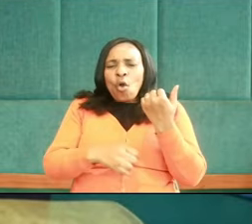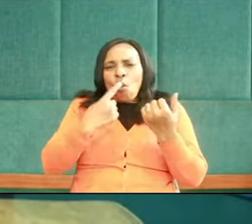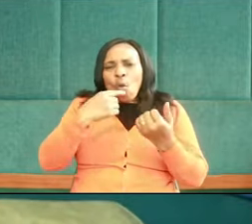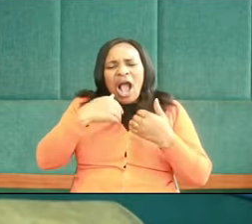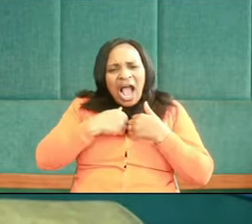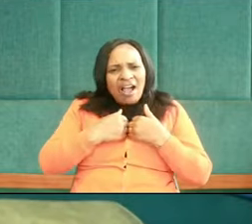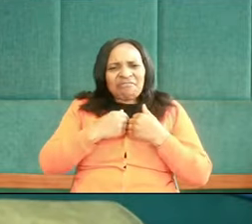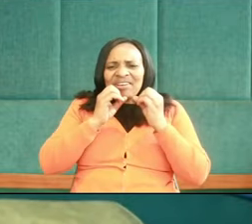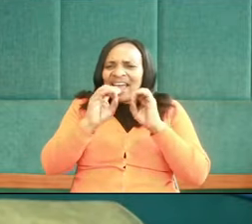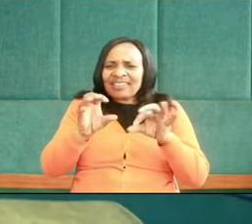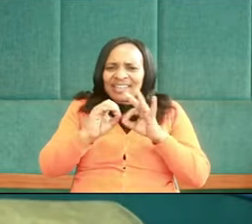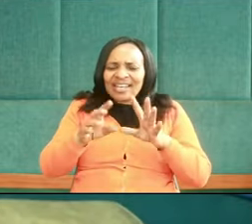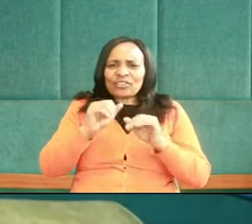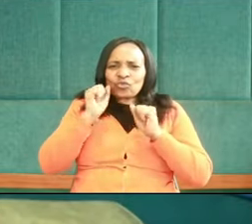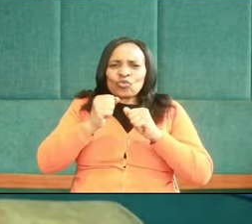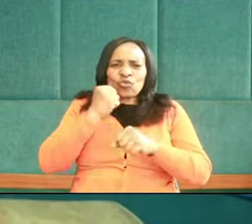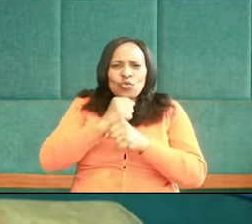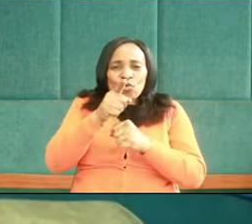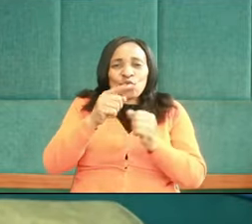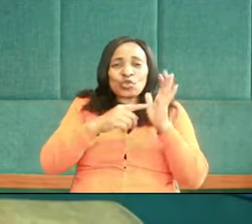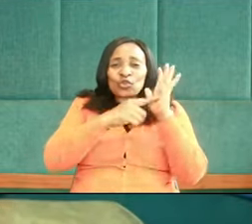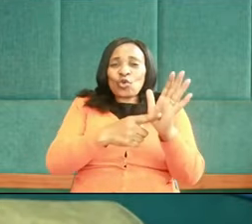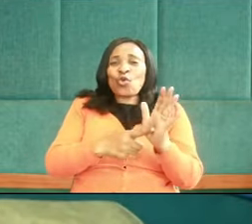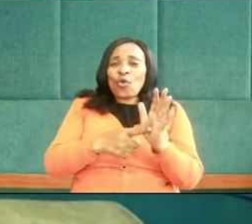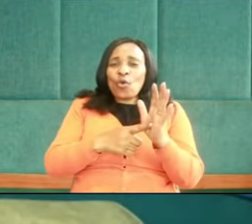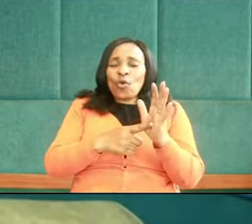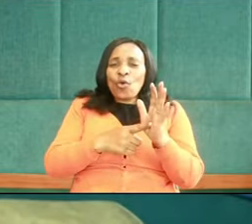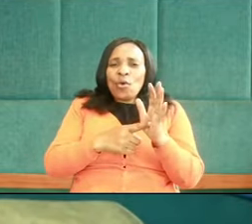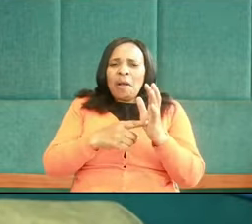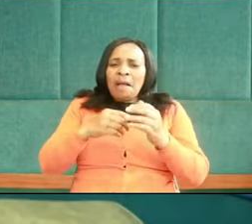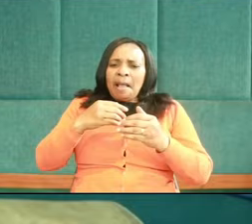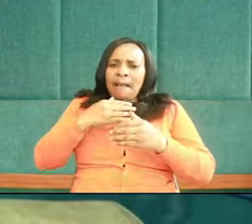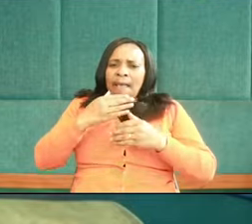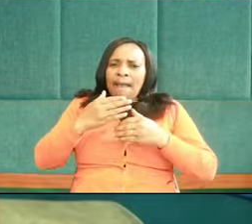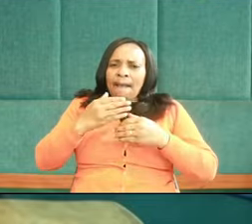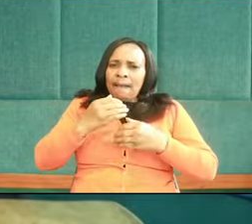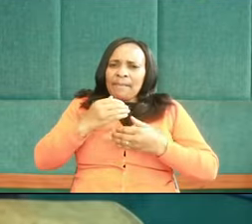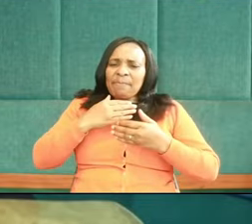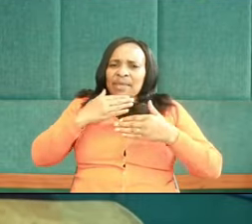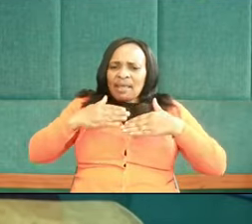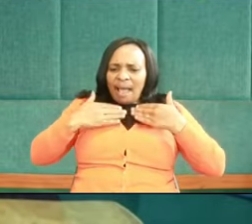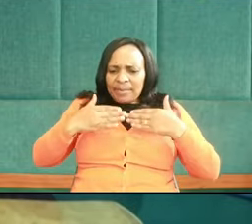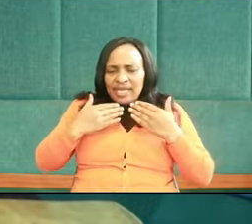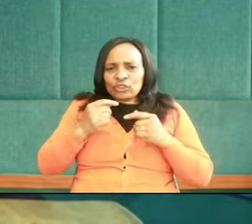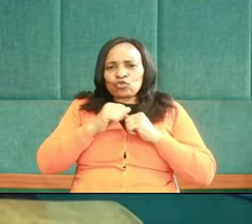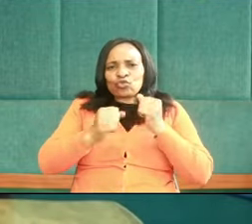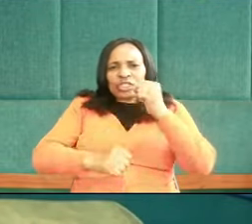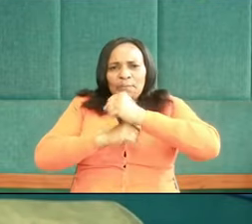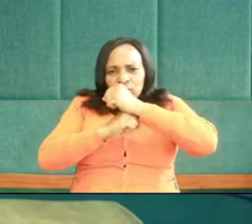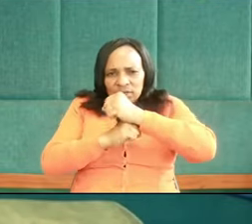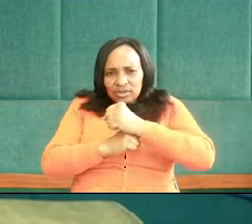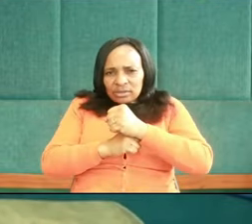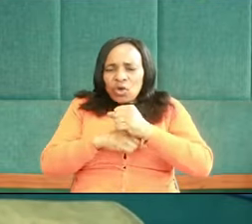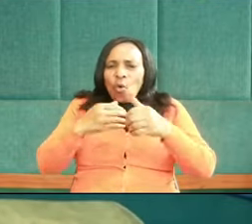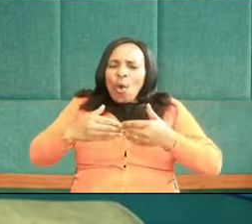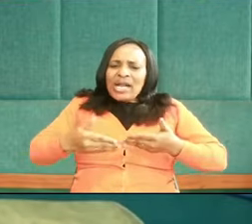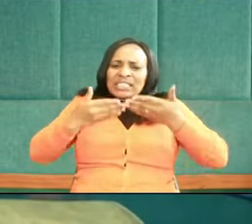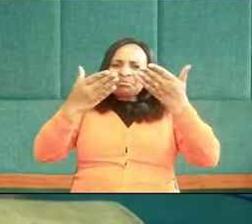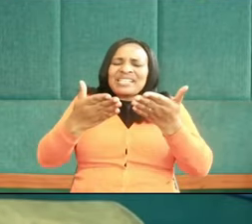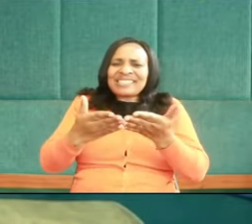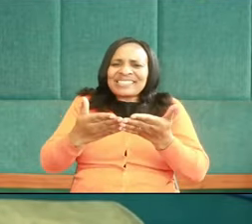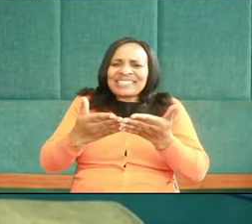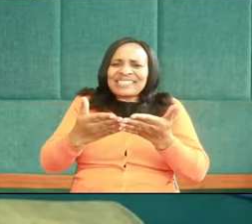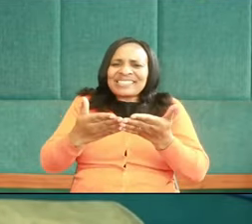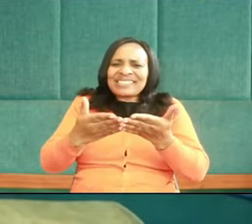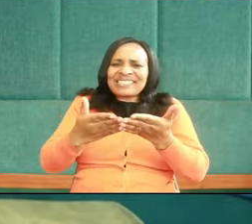Do you find it a pleasurable thing to help people who are in destitute situations, who are experiencing perplexities